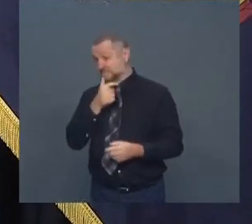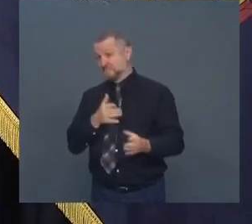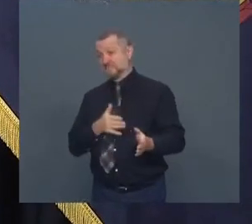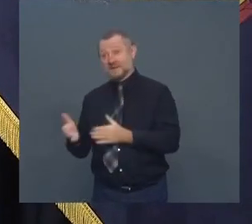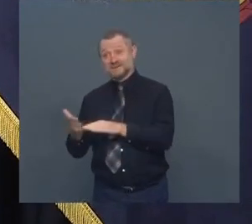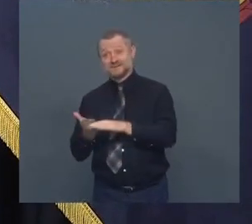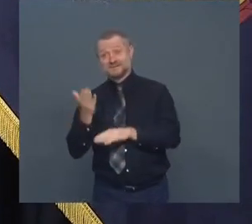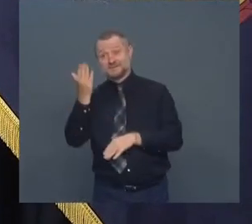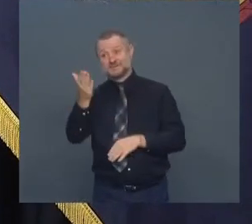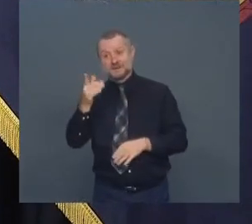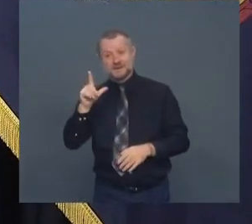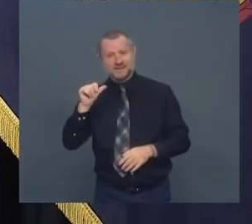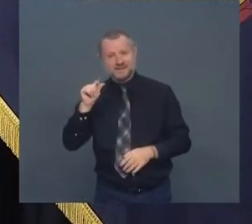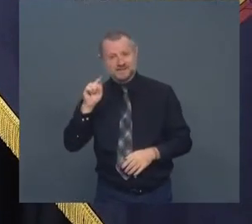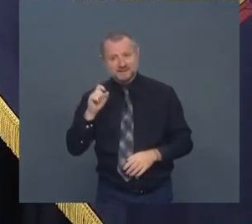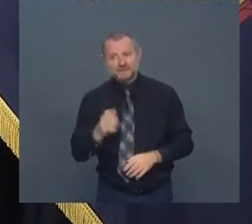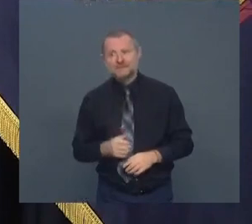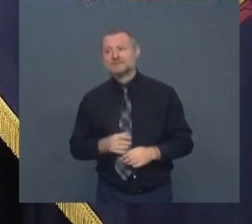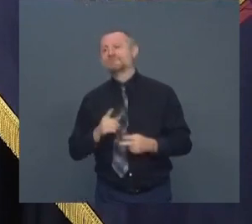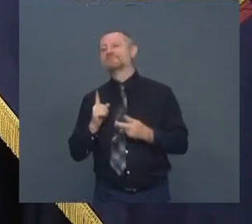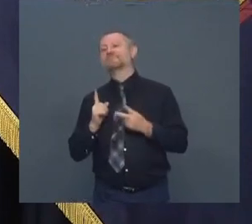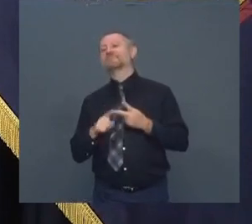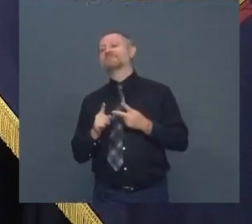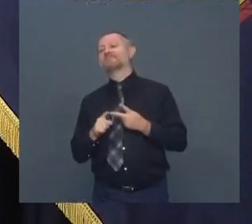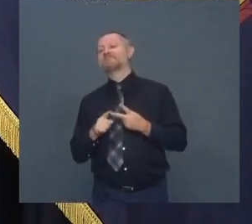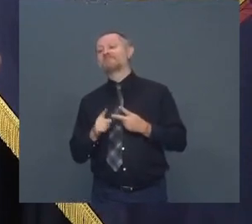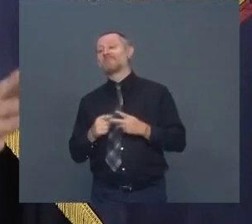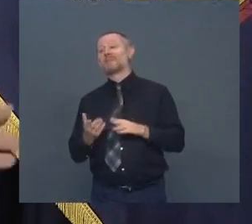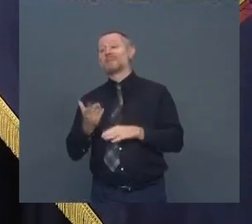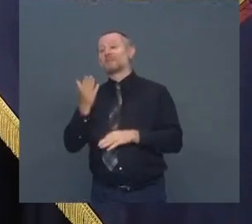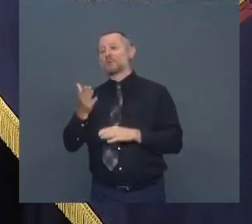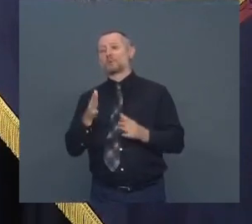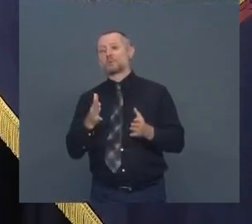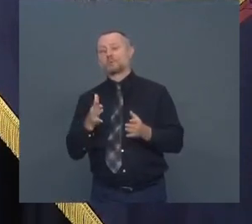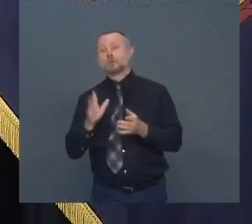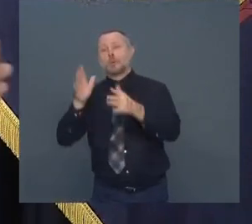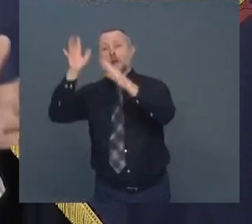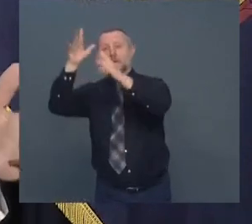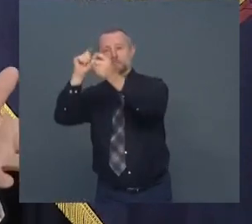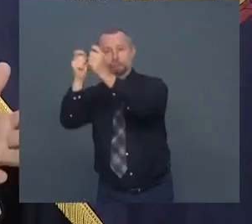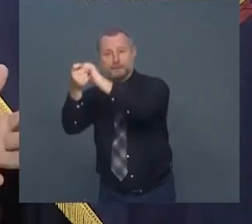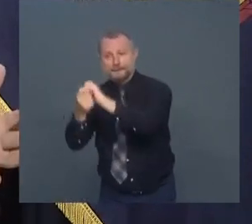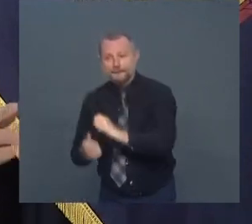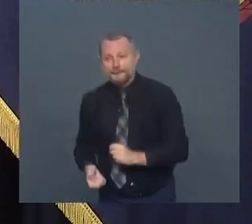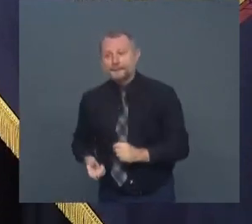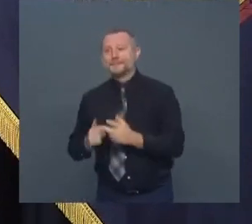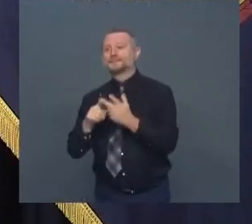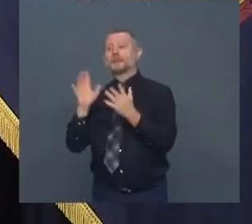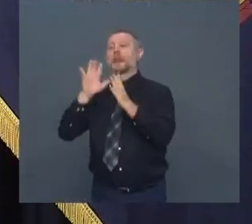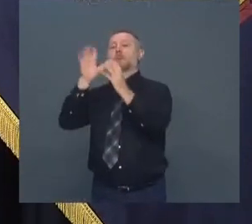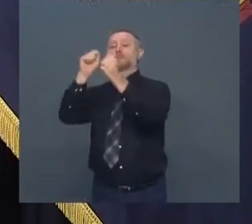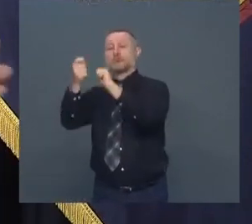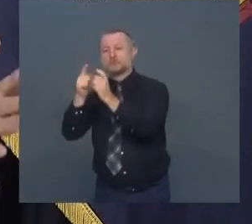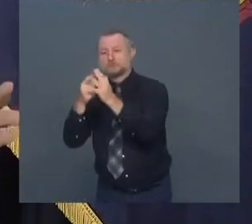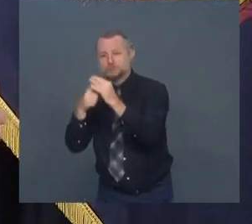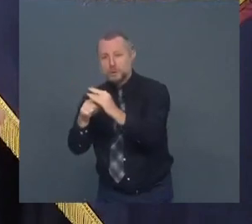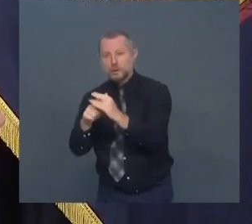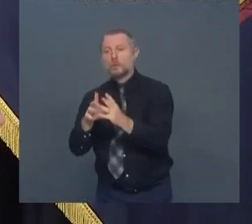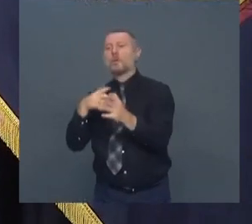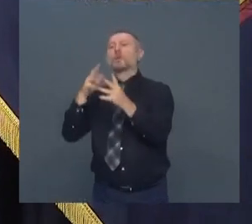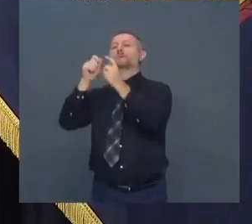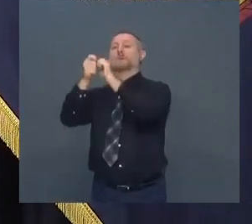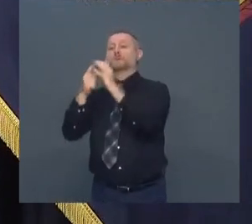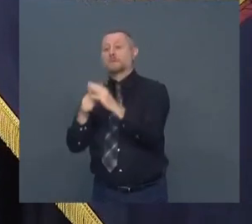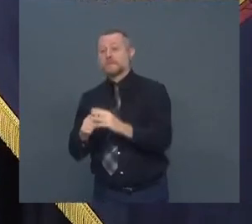the plan then changes one time changes two times changes three times parents are